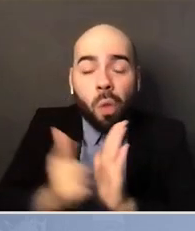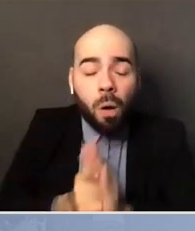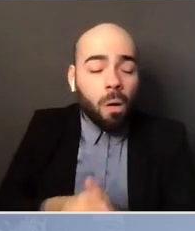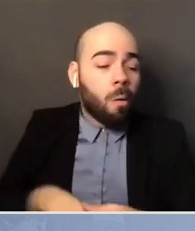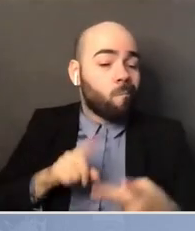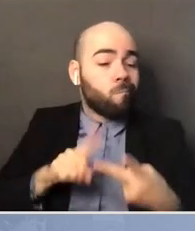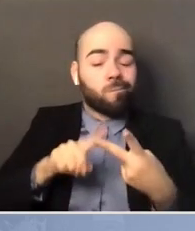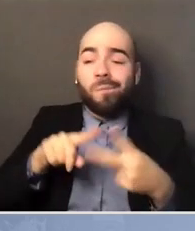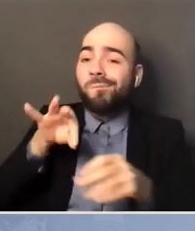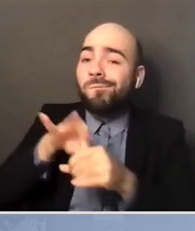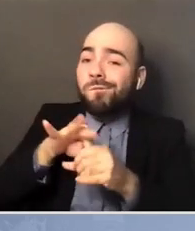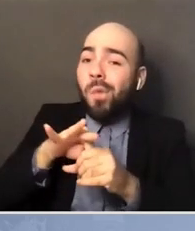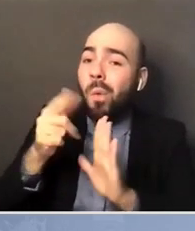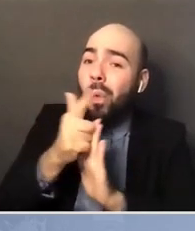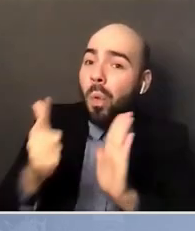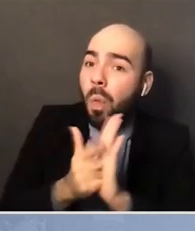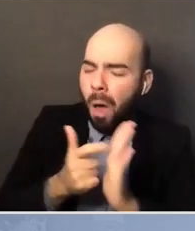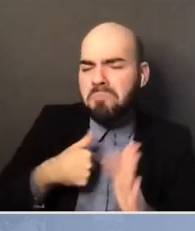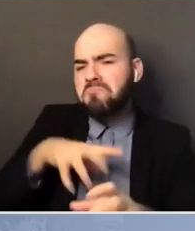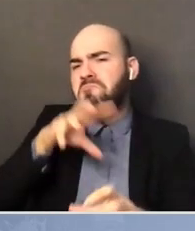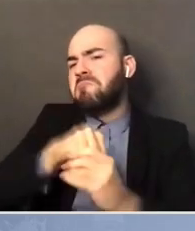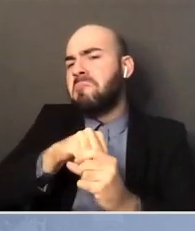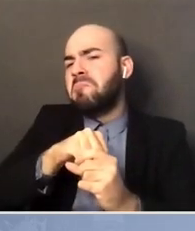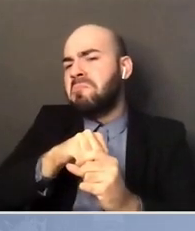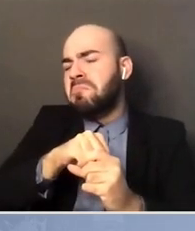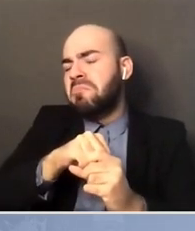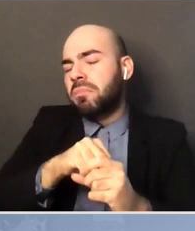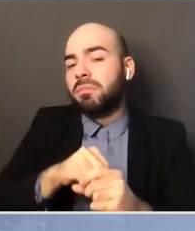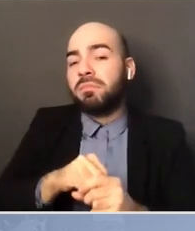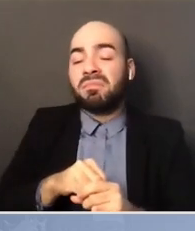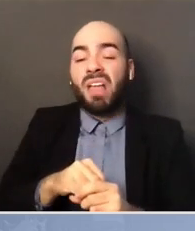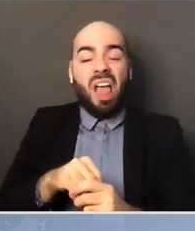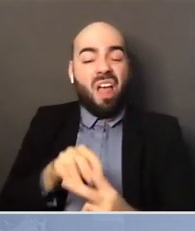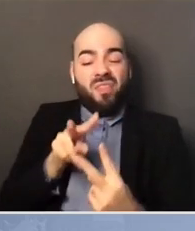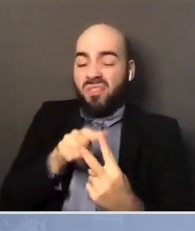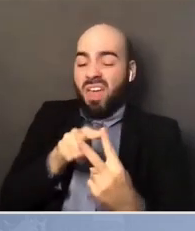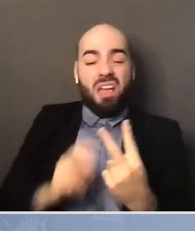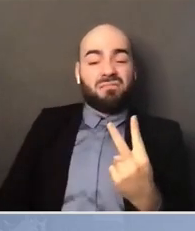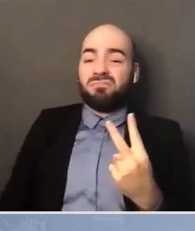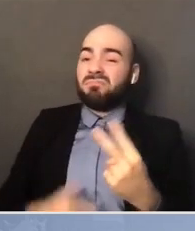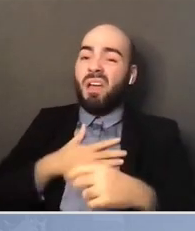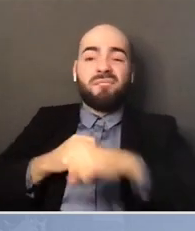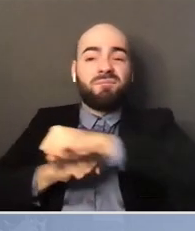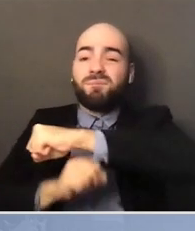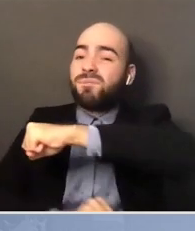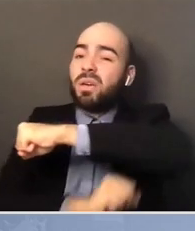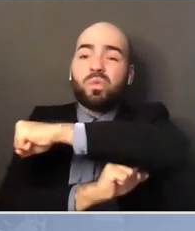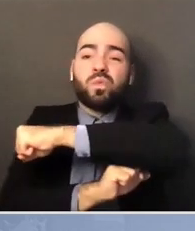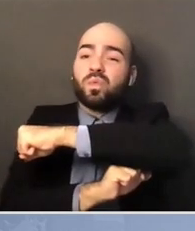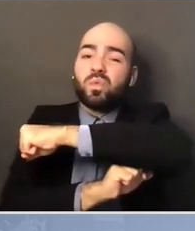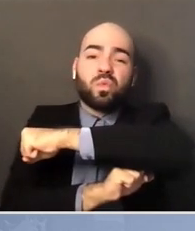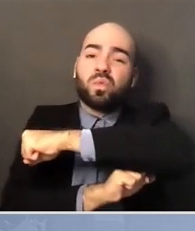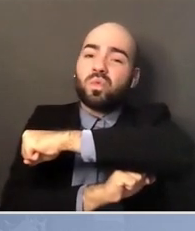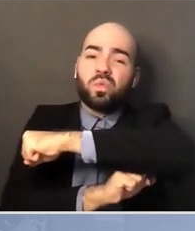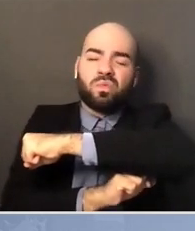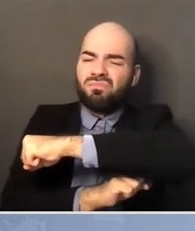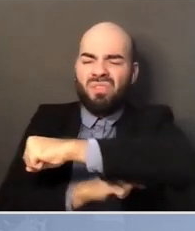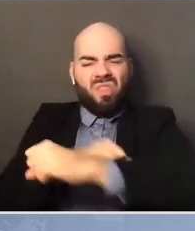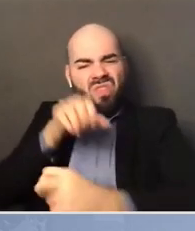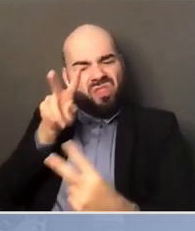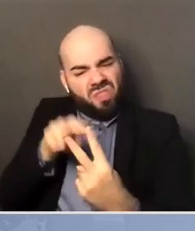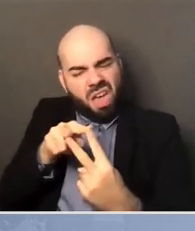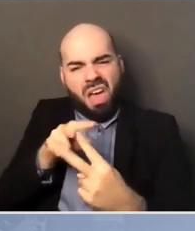that remains my baseline for why I got into politics